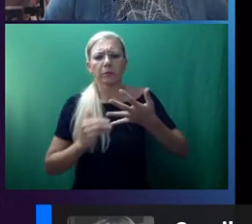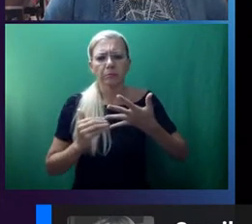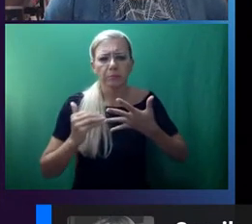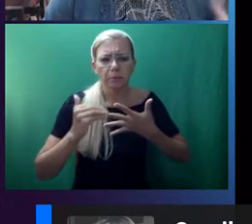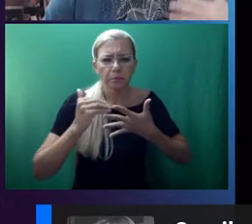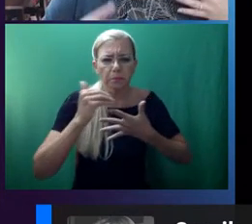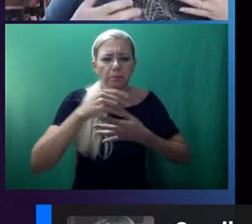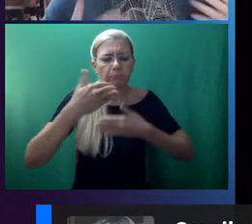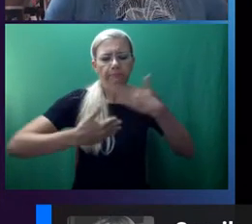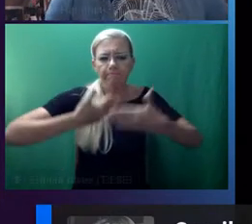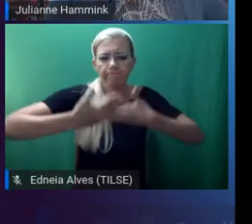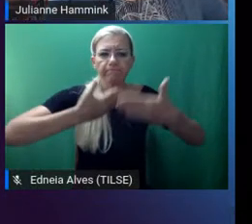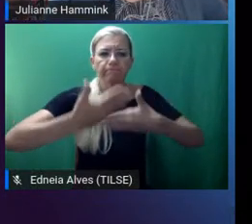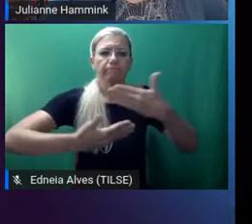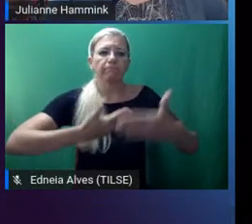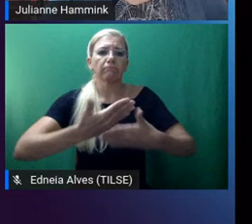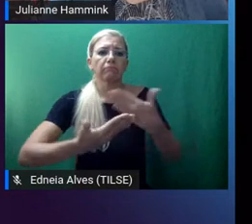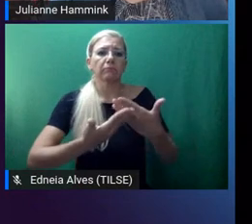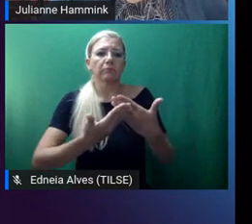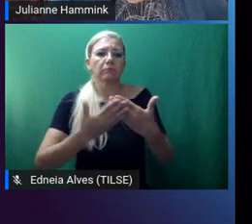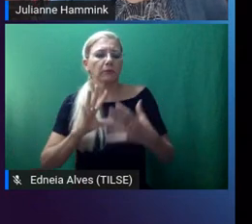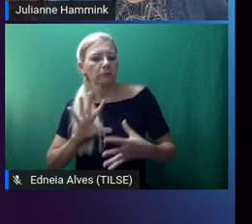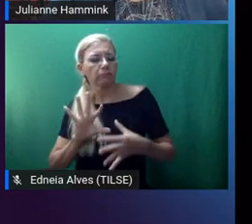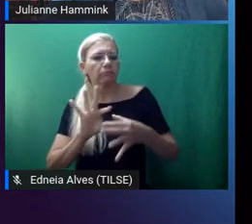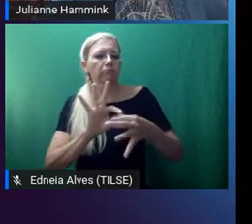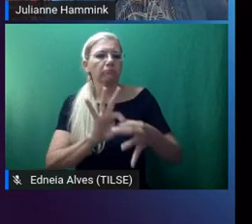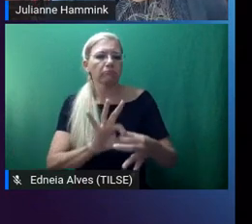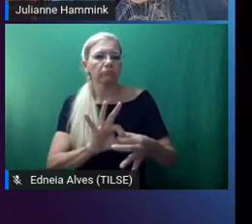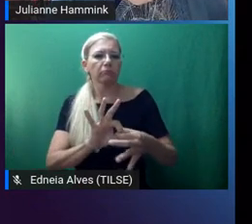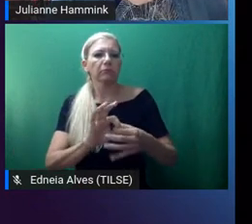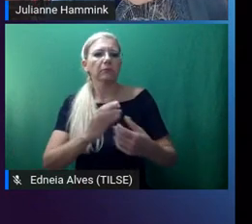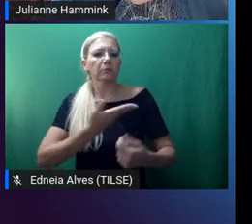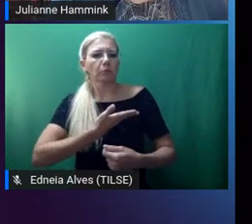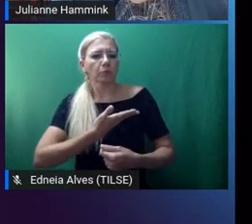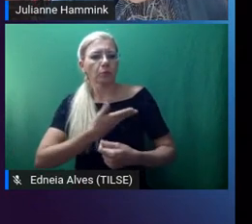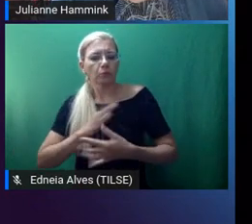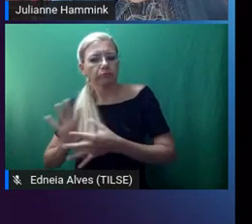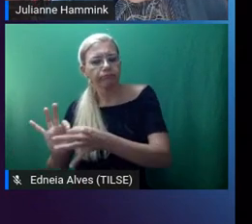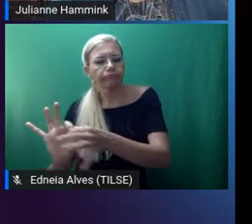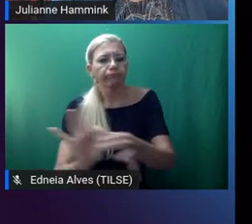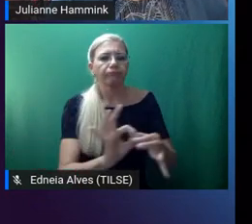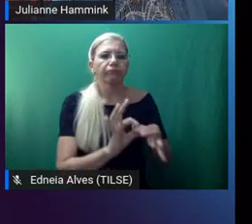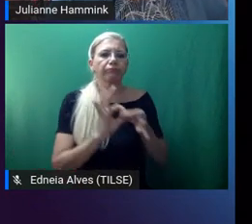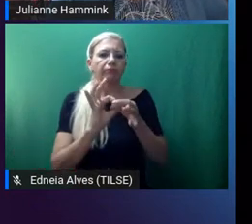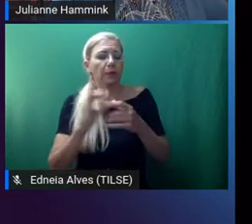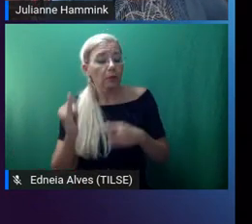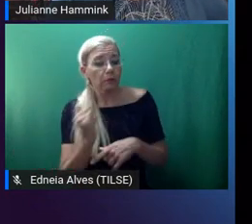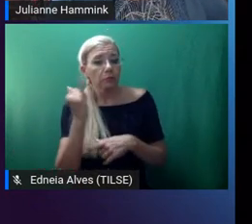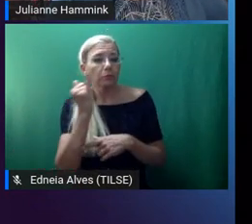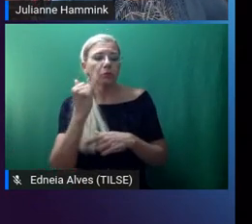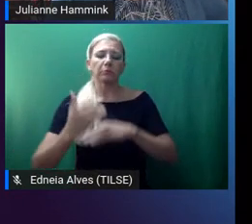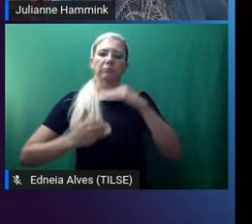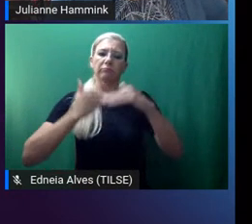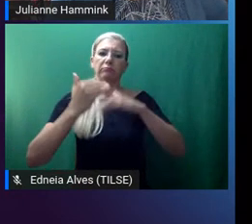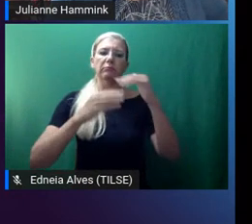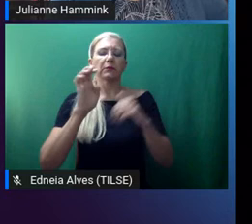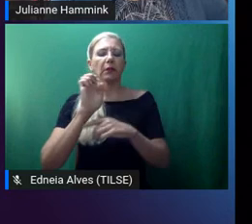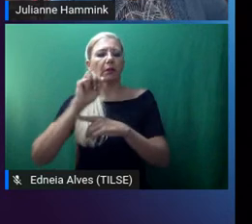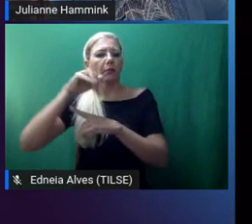So, drawing on the expertise of your colleagues is an important part of successful EMI implementation.